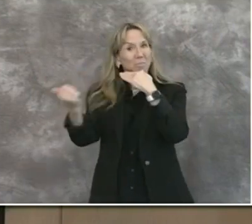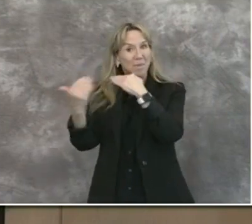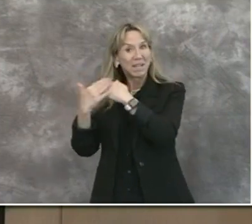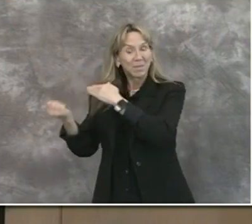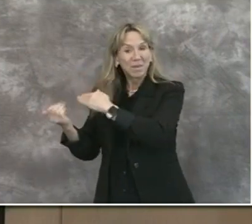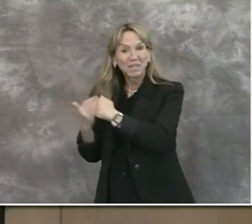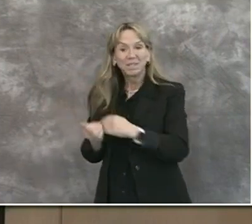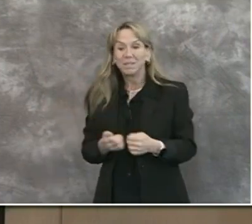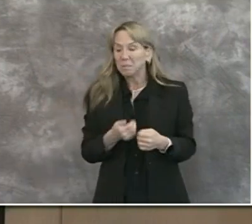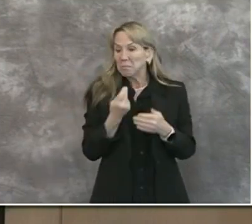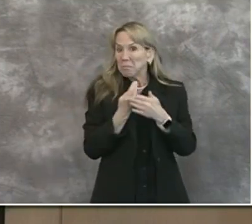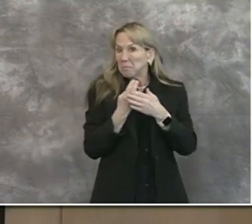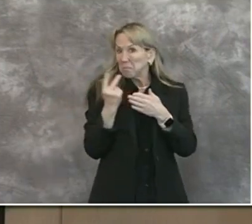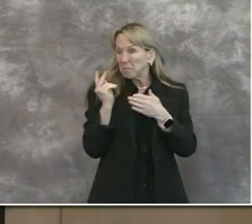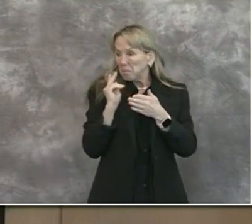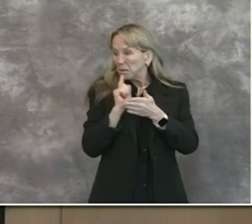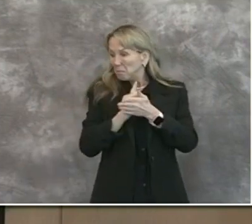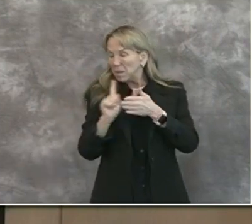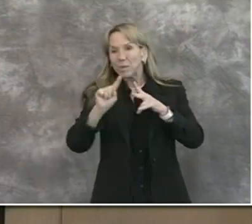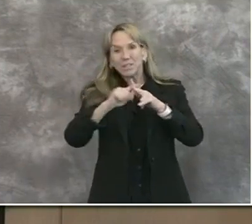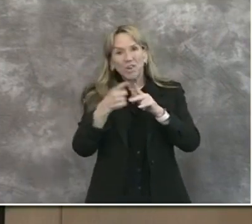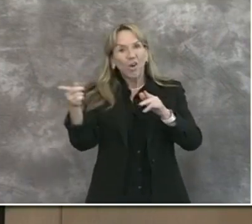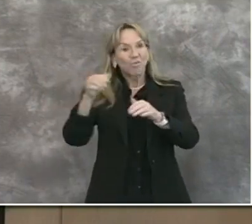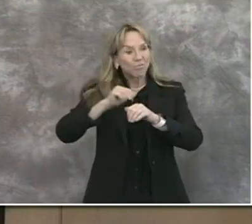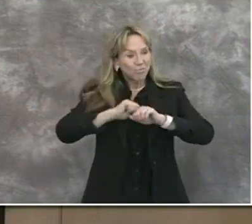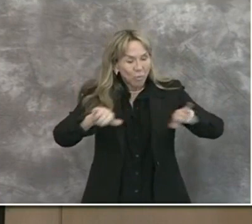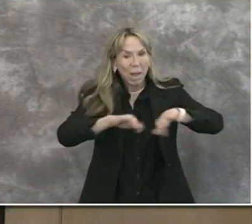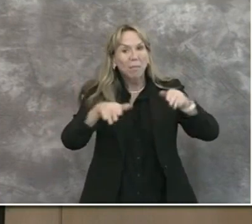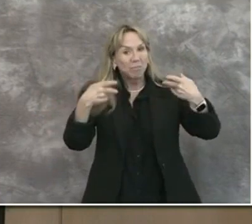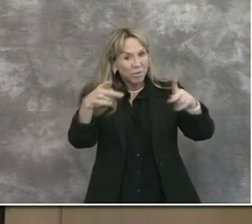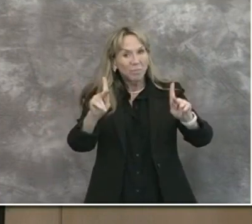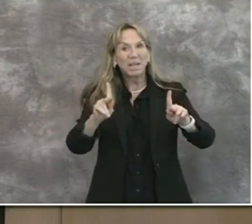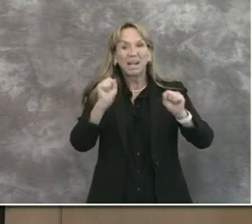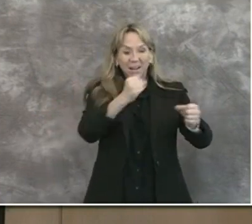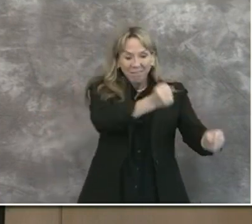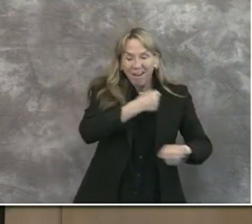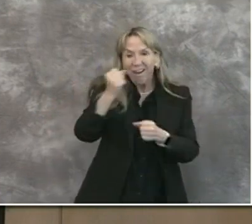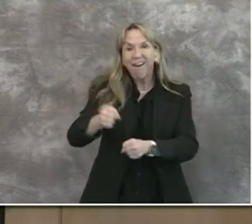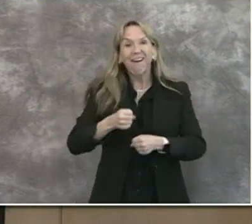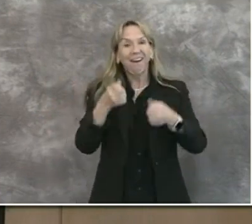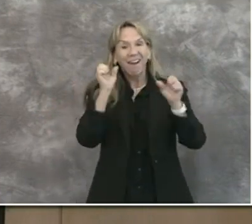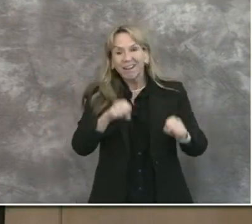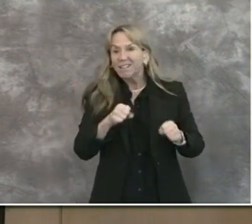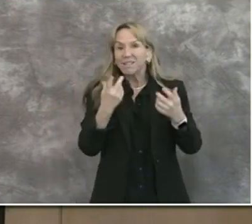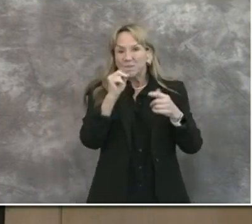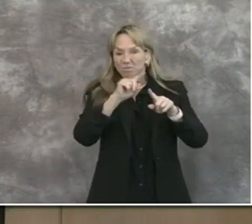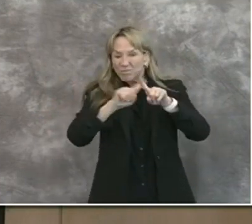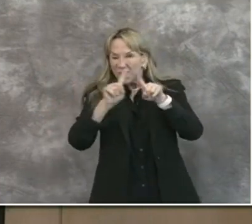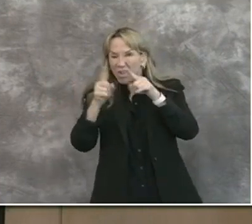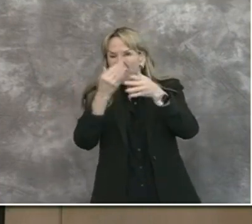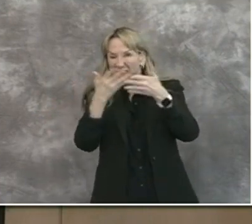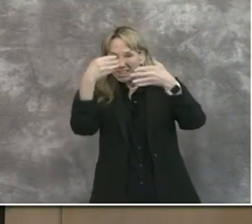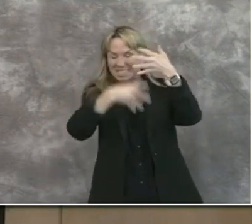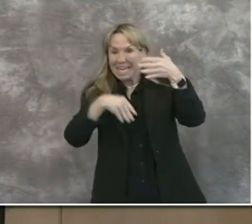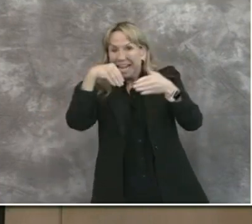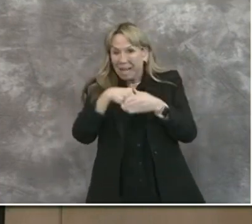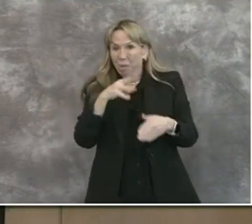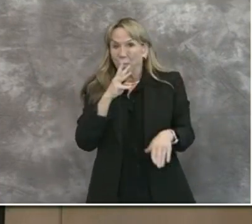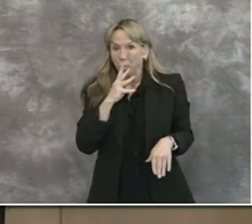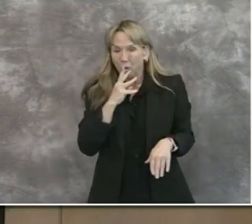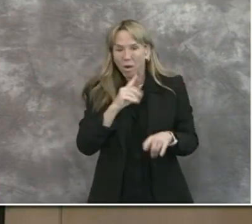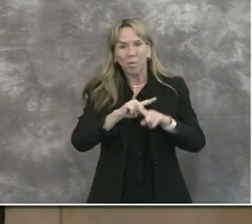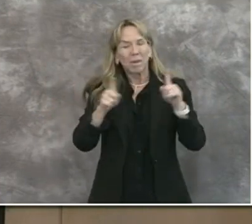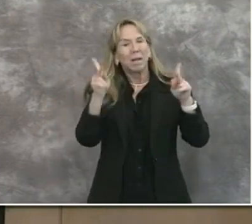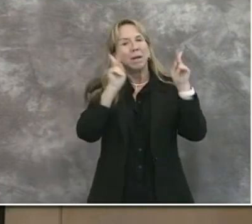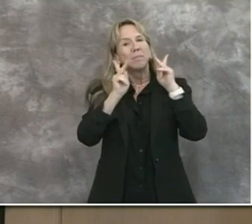weeks, we've permitted people to swim, surf, kayak, and basically enjoy the waters at our beaches. But we know people